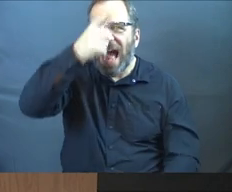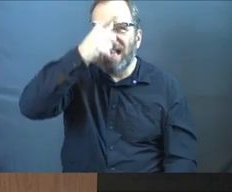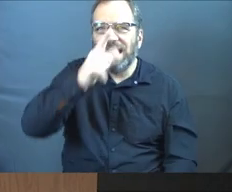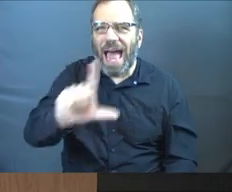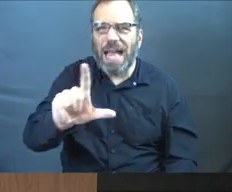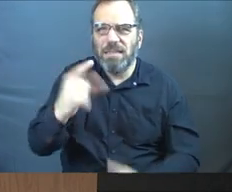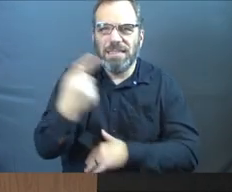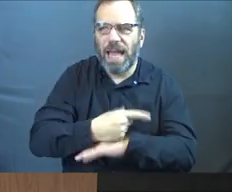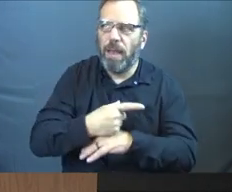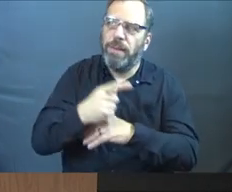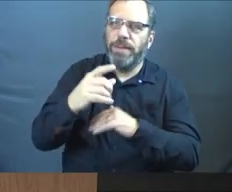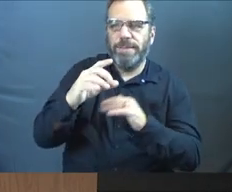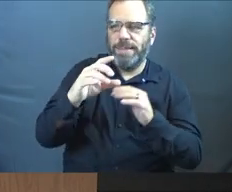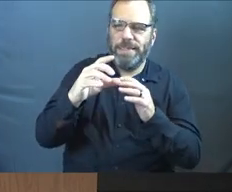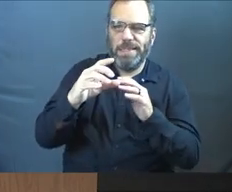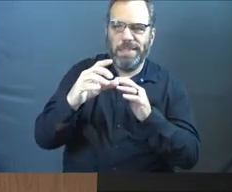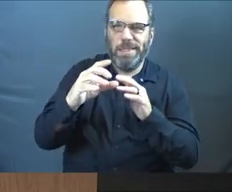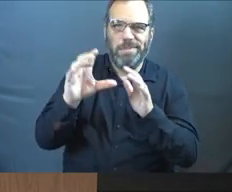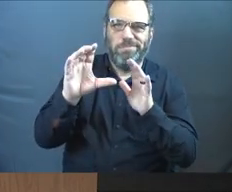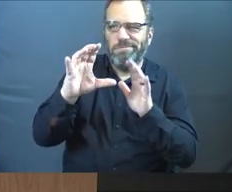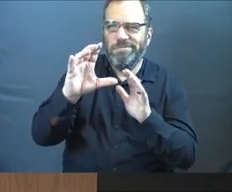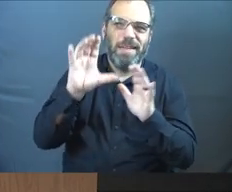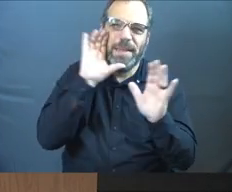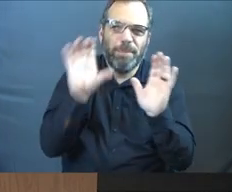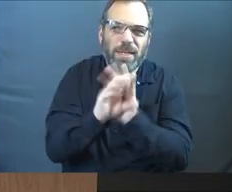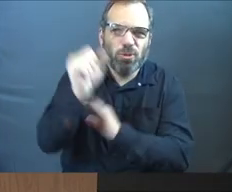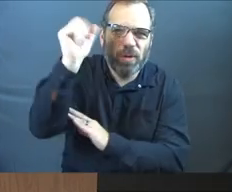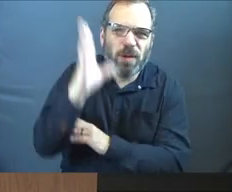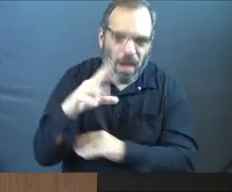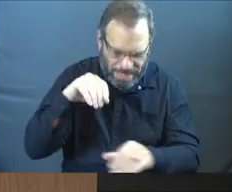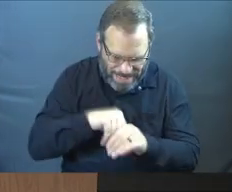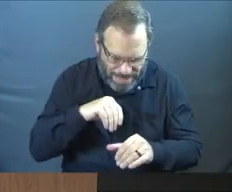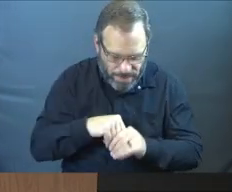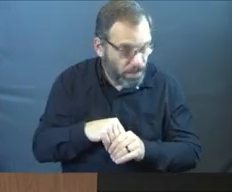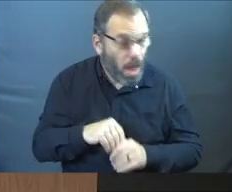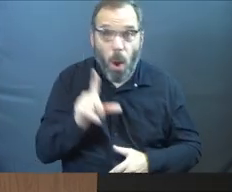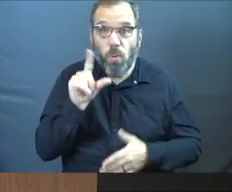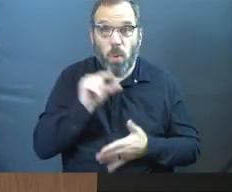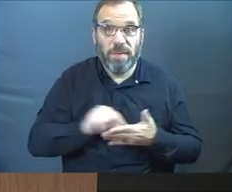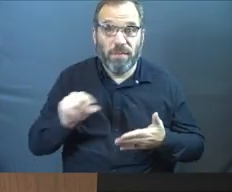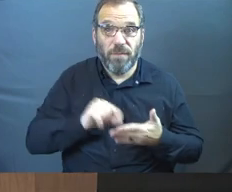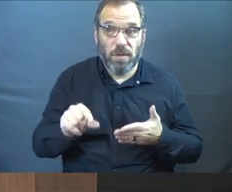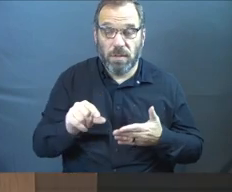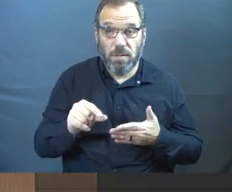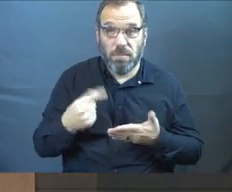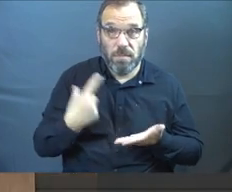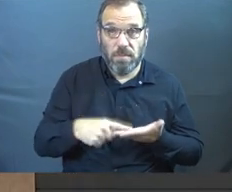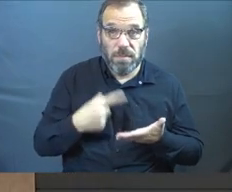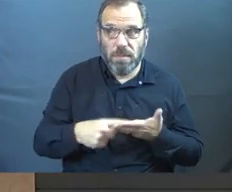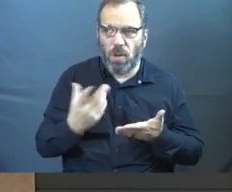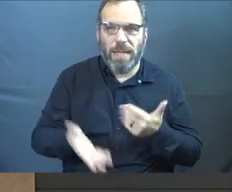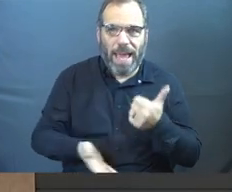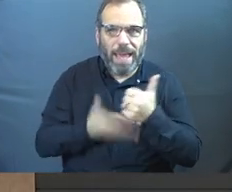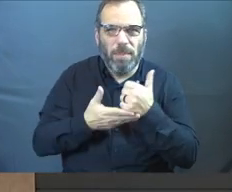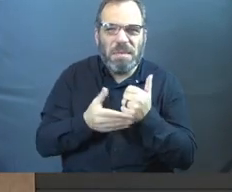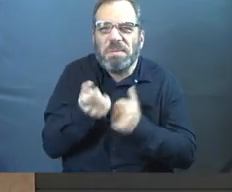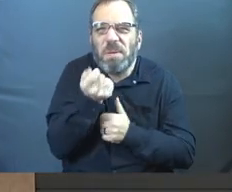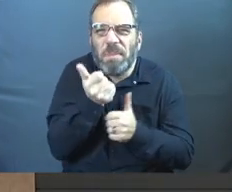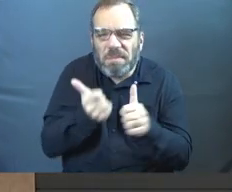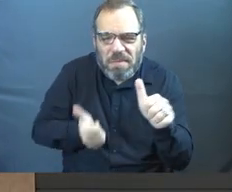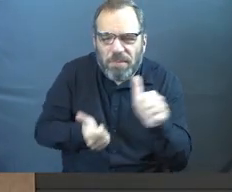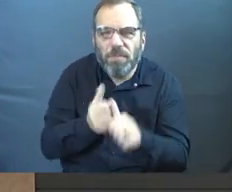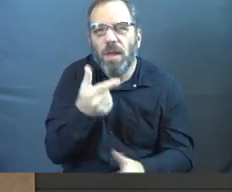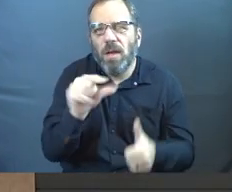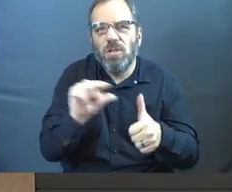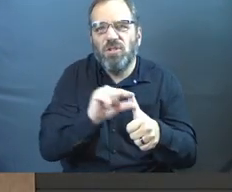image of God, the image of God inside of us. Now, I'll give you one verse that we covered last week, just to catch you up a tiny bit.